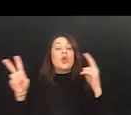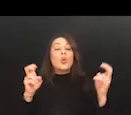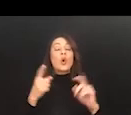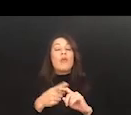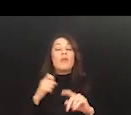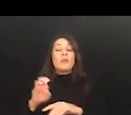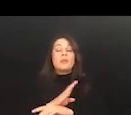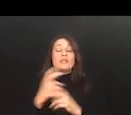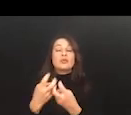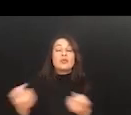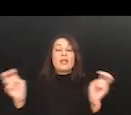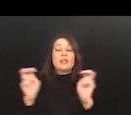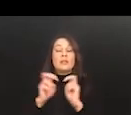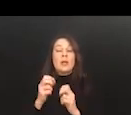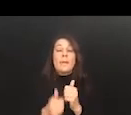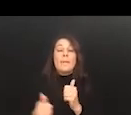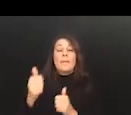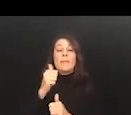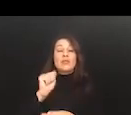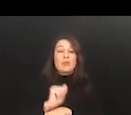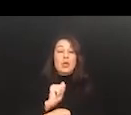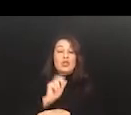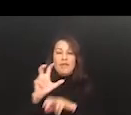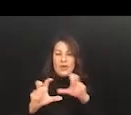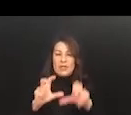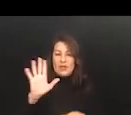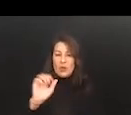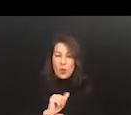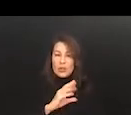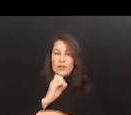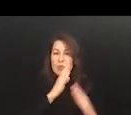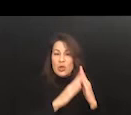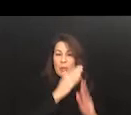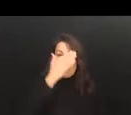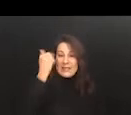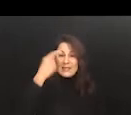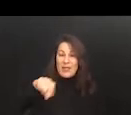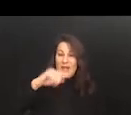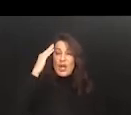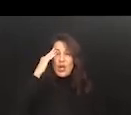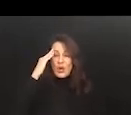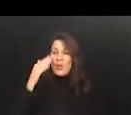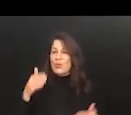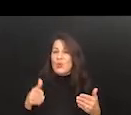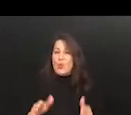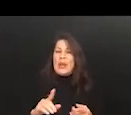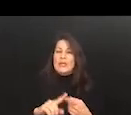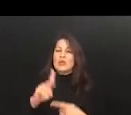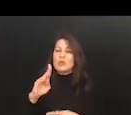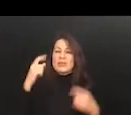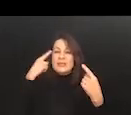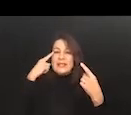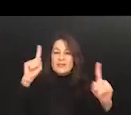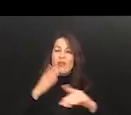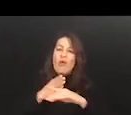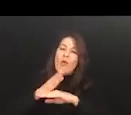sort of major employers are investing in their workers and communities because they know it is the way to be successful over the